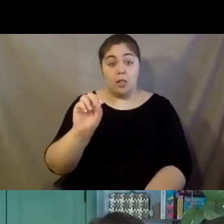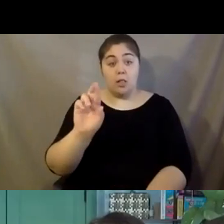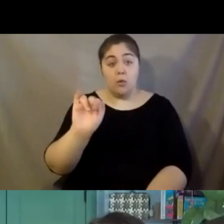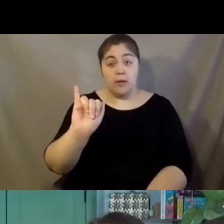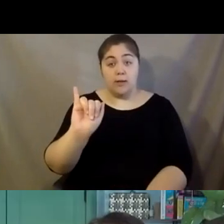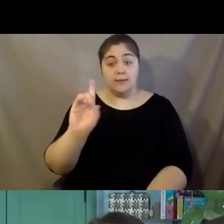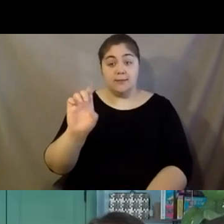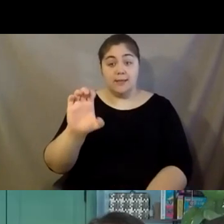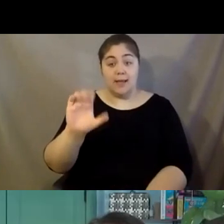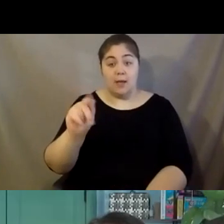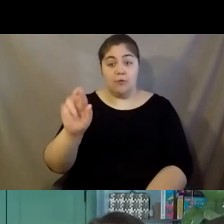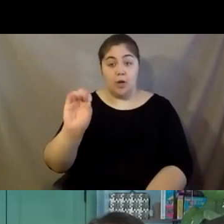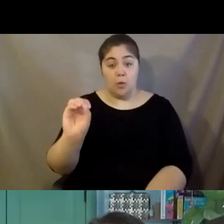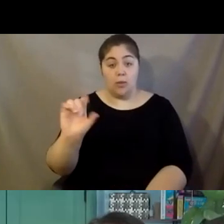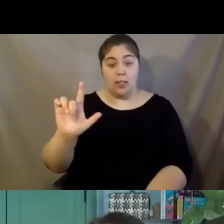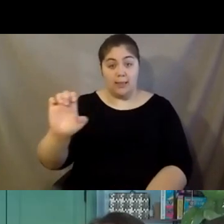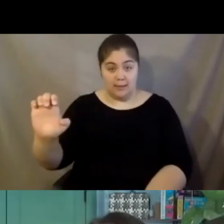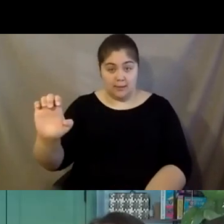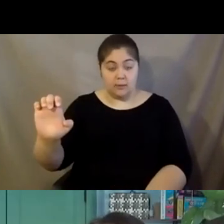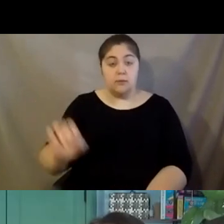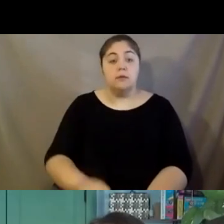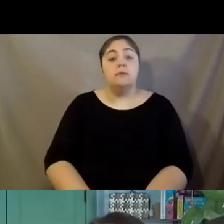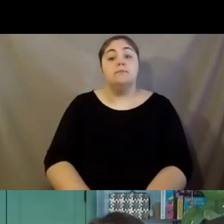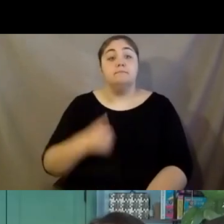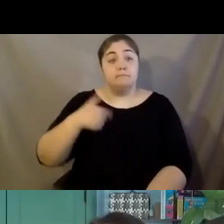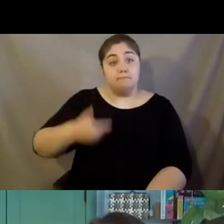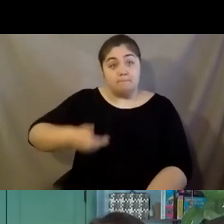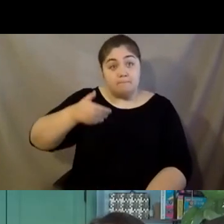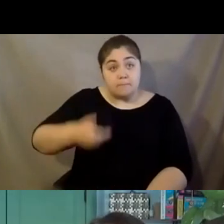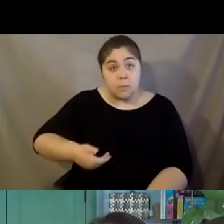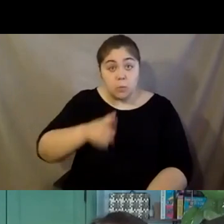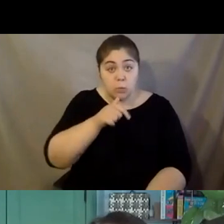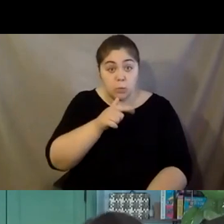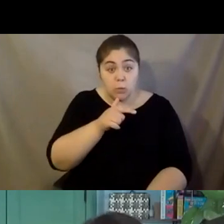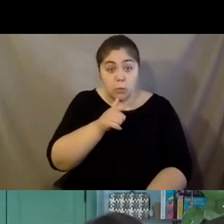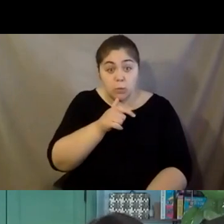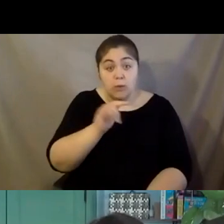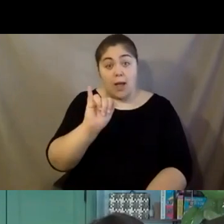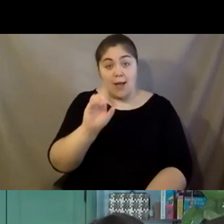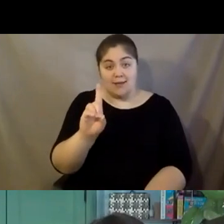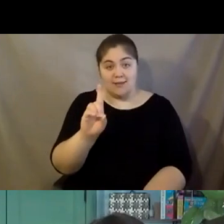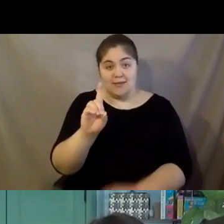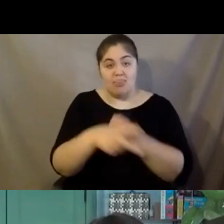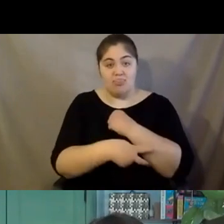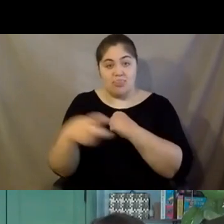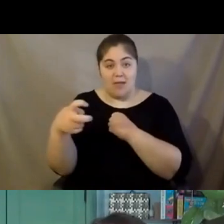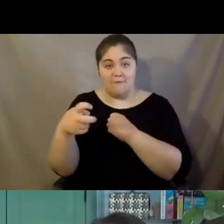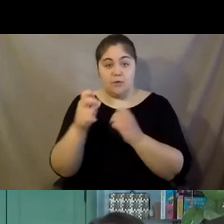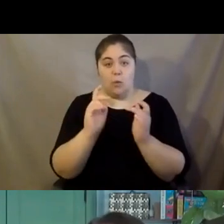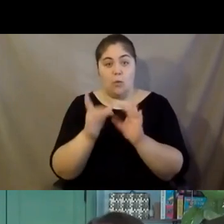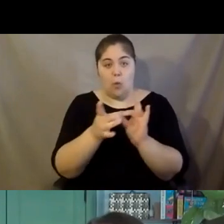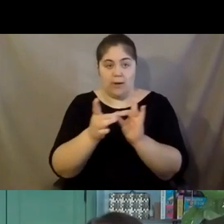and I am the ID theft and outreach coordinator at Vera House.